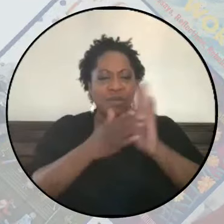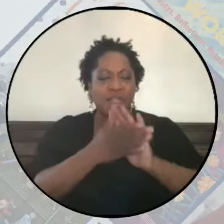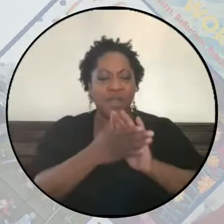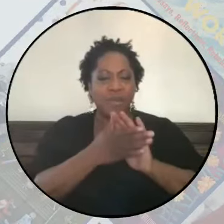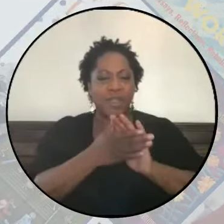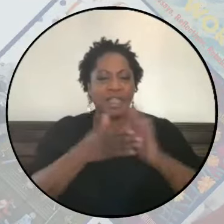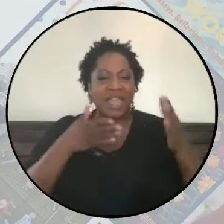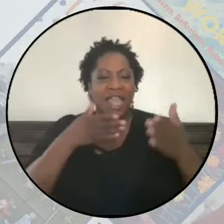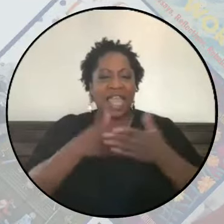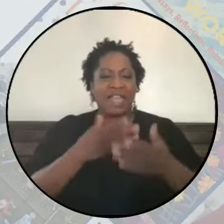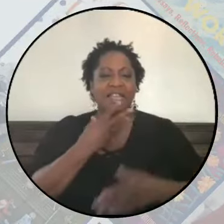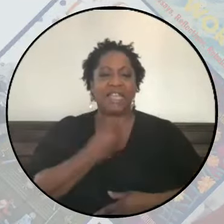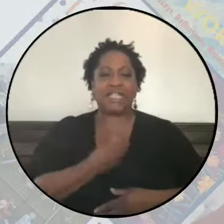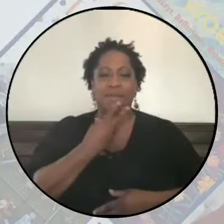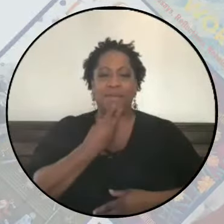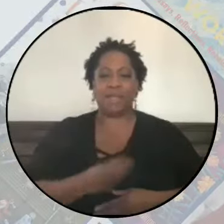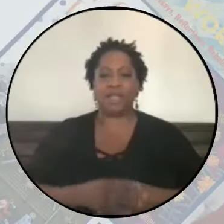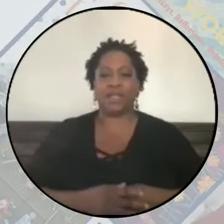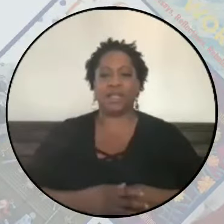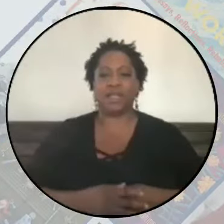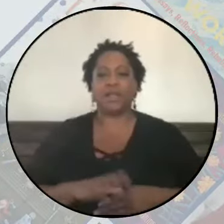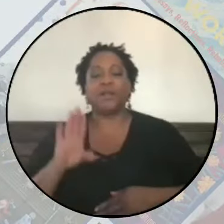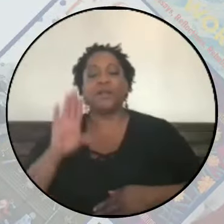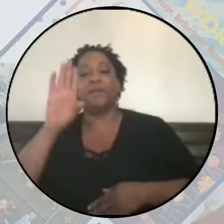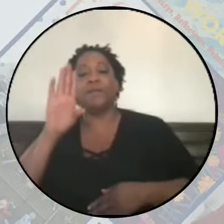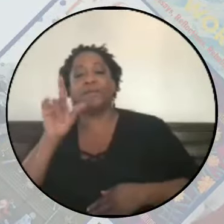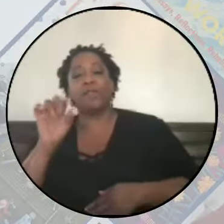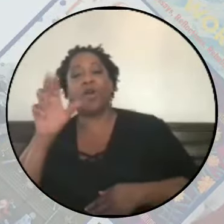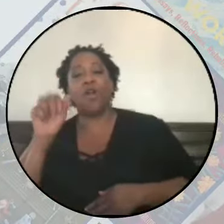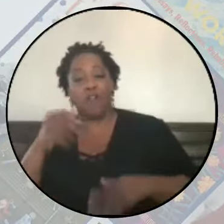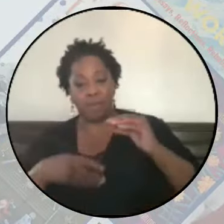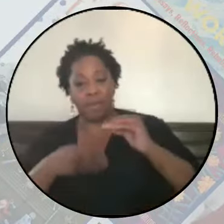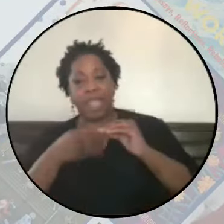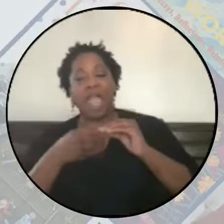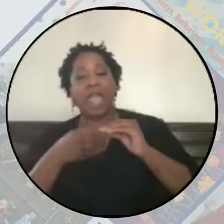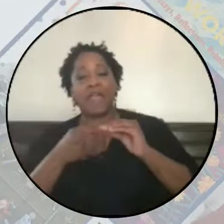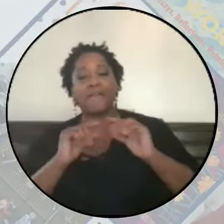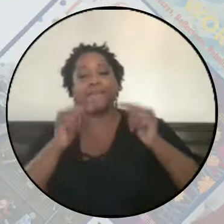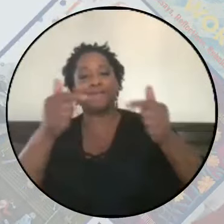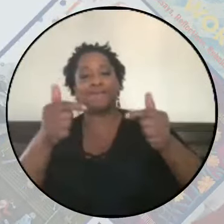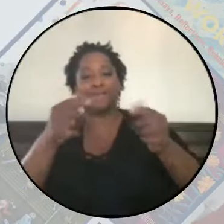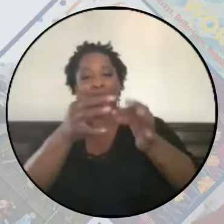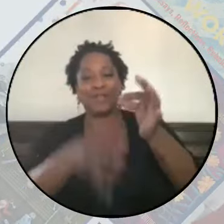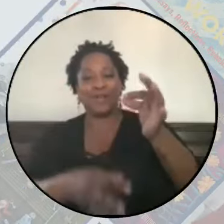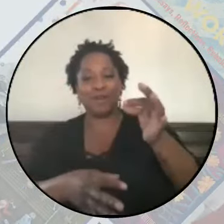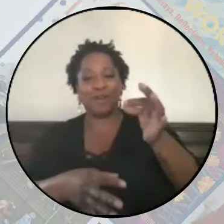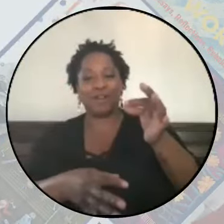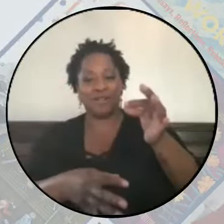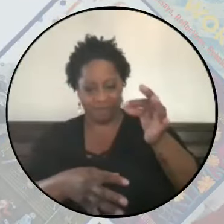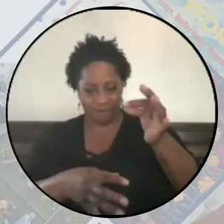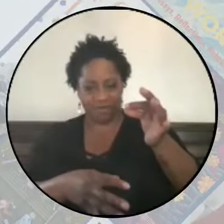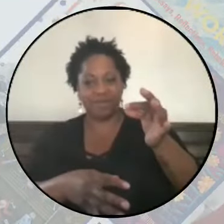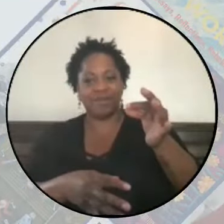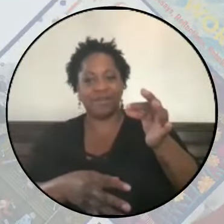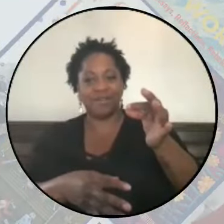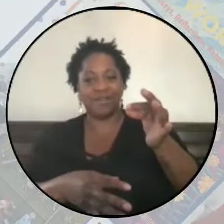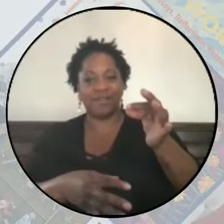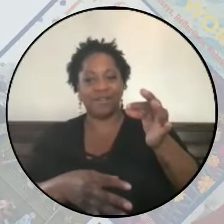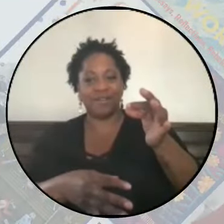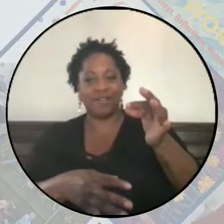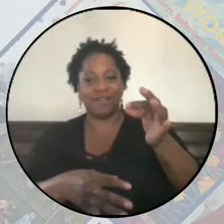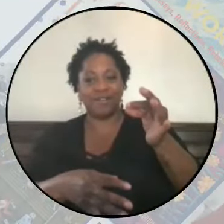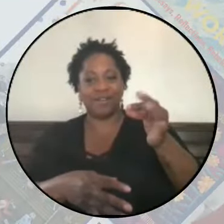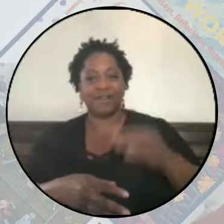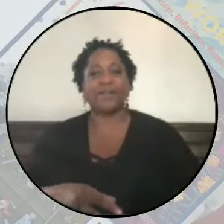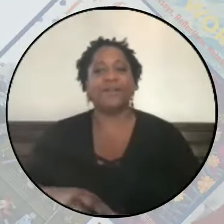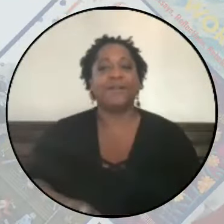-Semitic. If I could just add there that, you know, that doesn't happen spontaneously. That's by design,